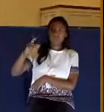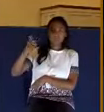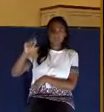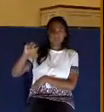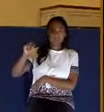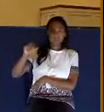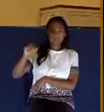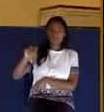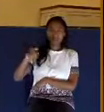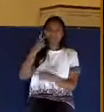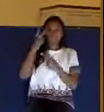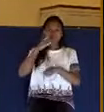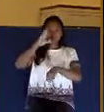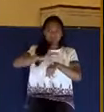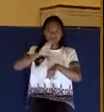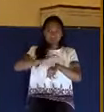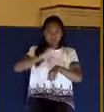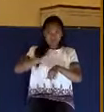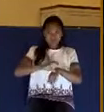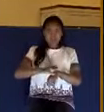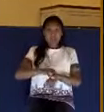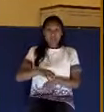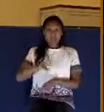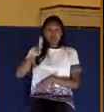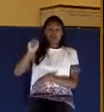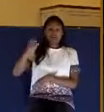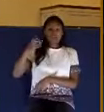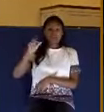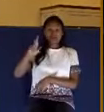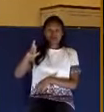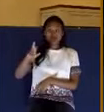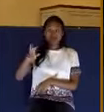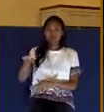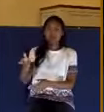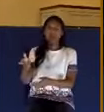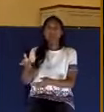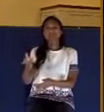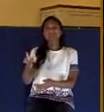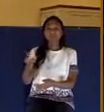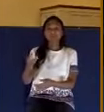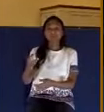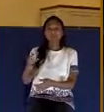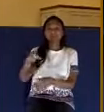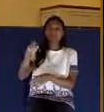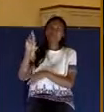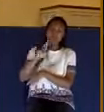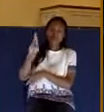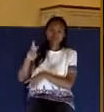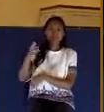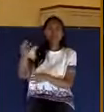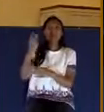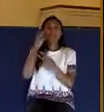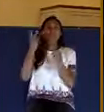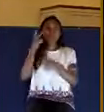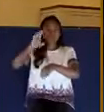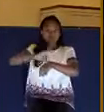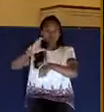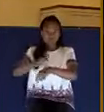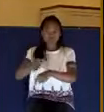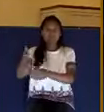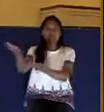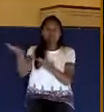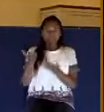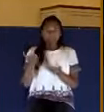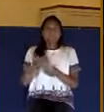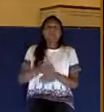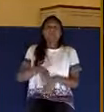and asked two college students that were already there to please move and sat them there. And when the pastor saw this, to